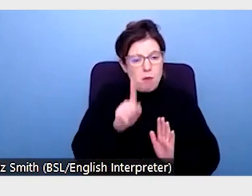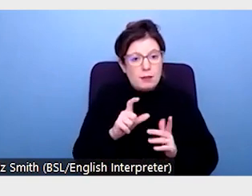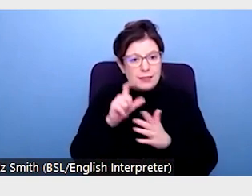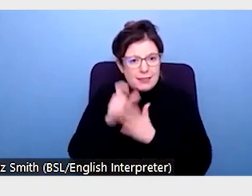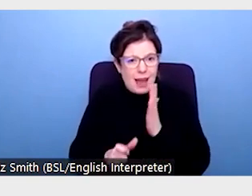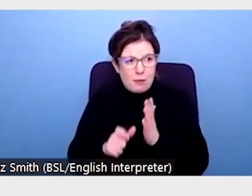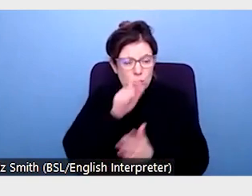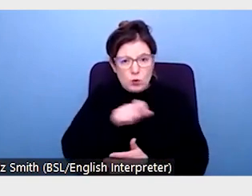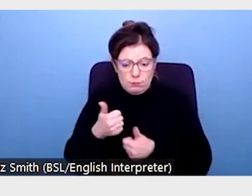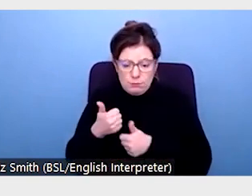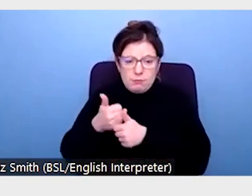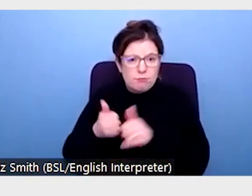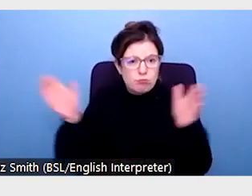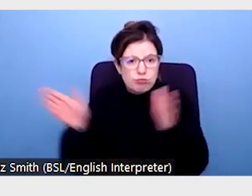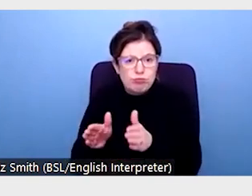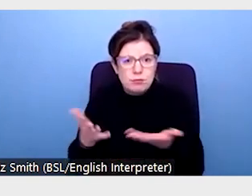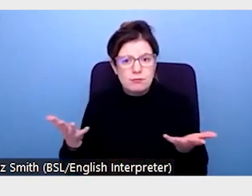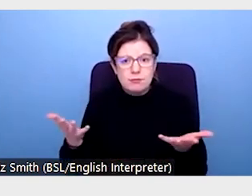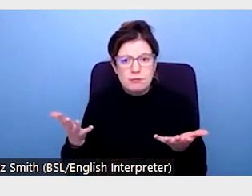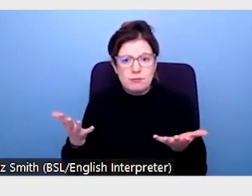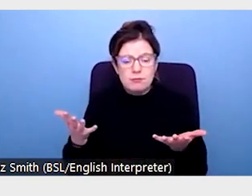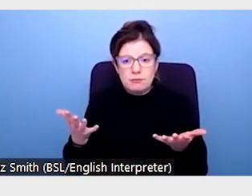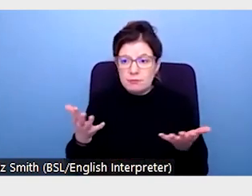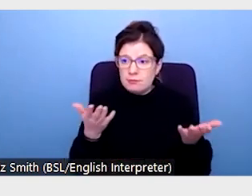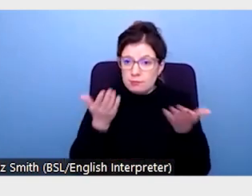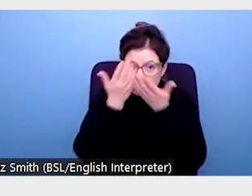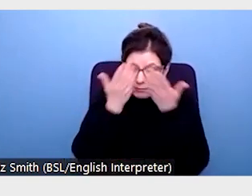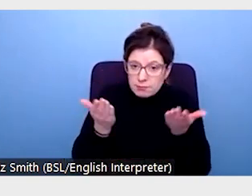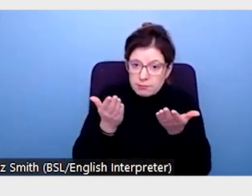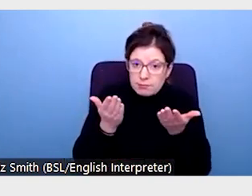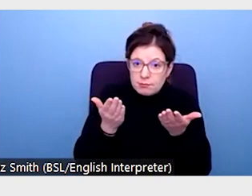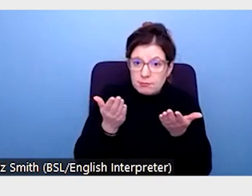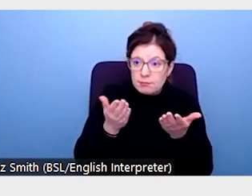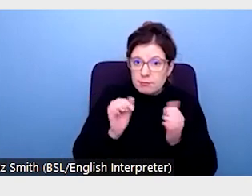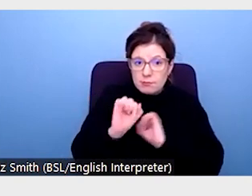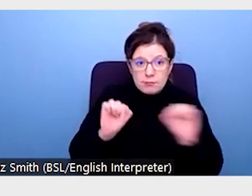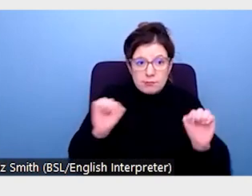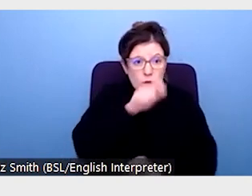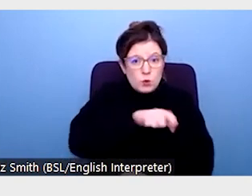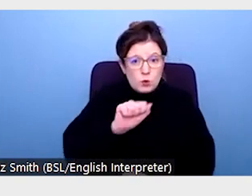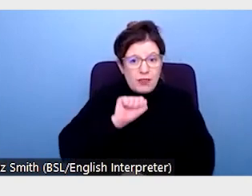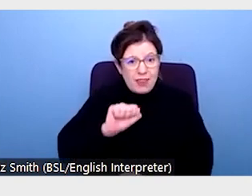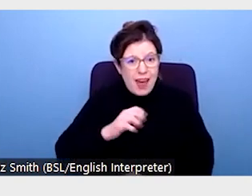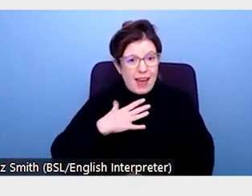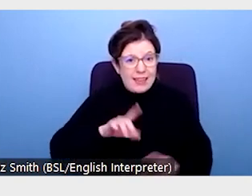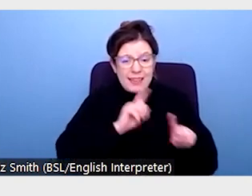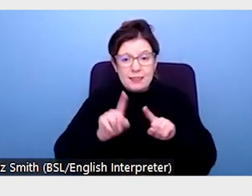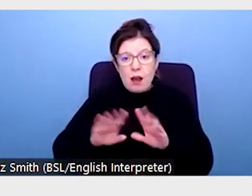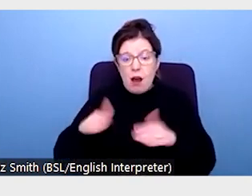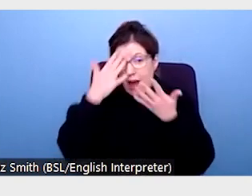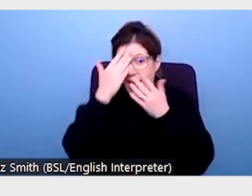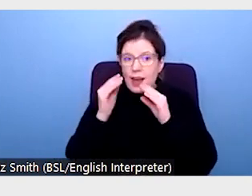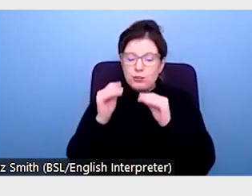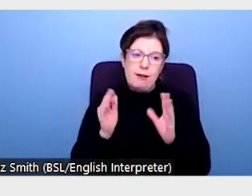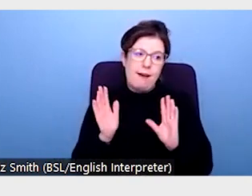marginalized to legally and ethically accommodate the increased diversity of student needs. The higher education sector will